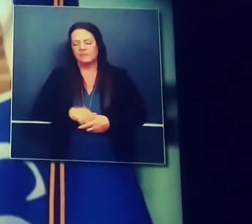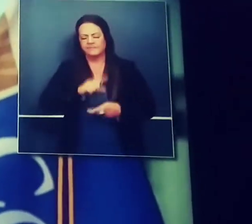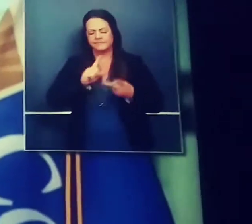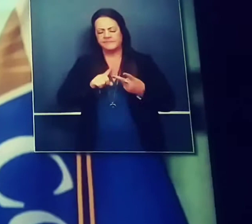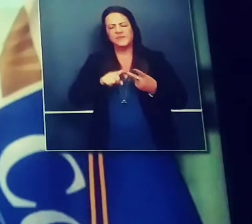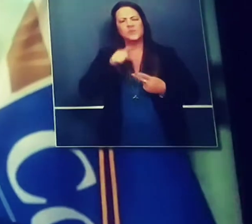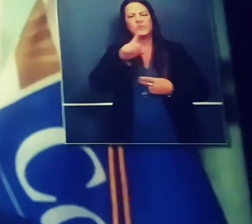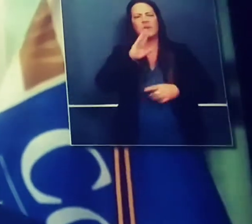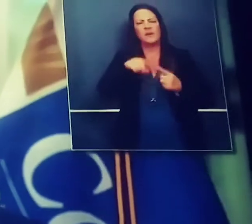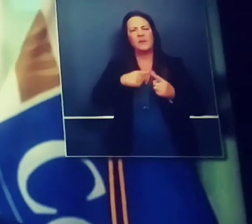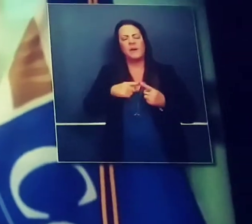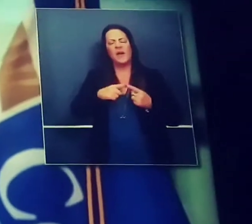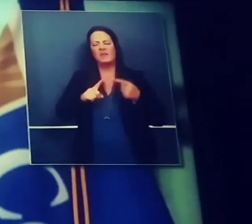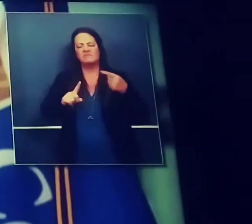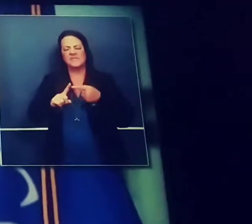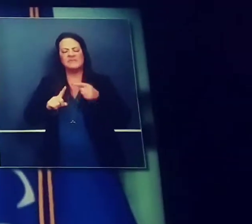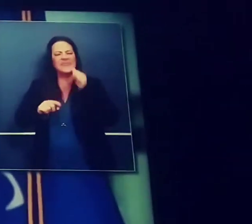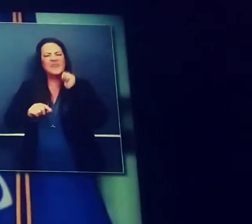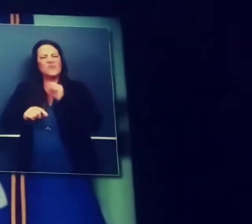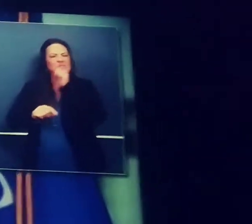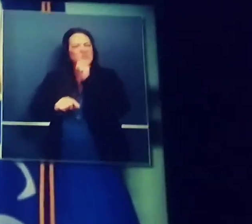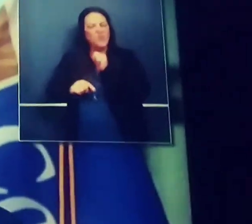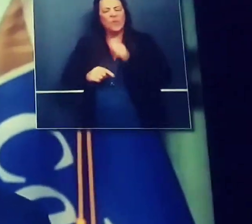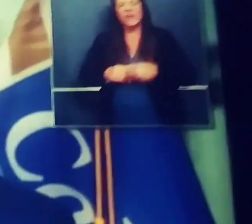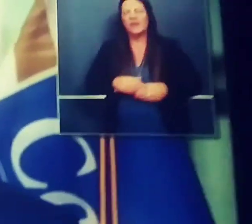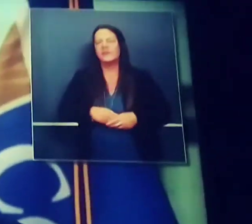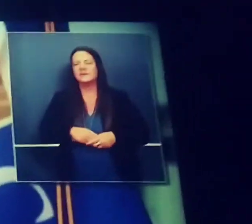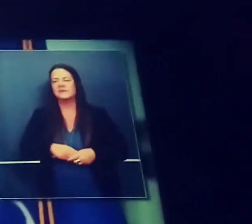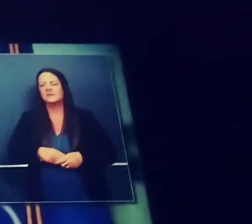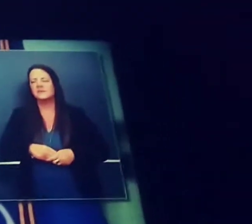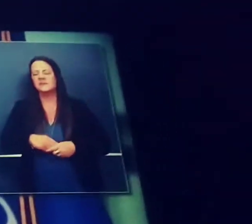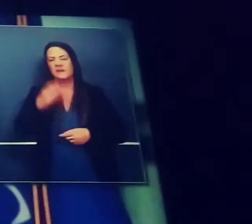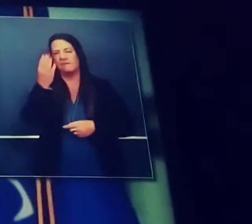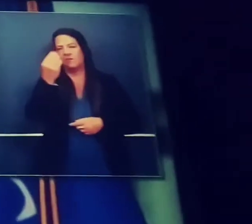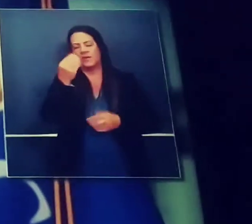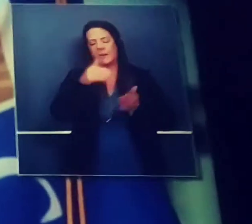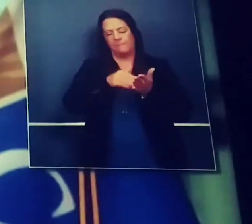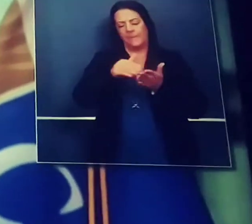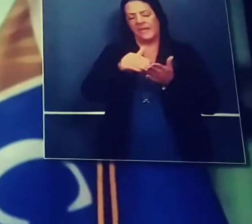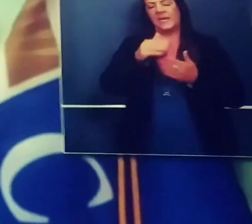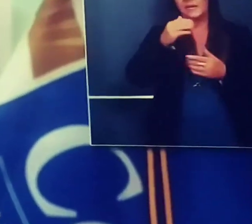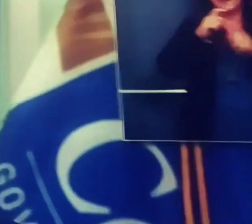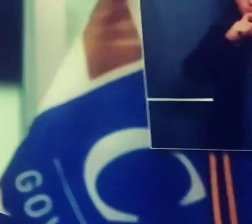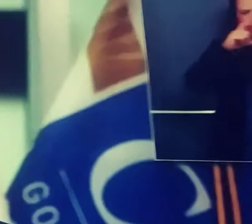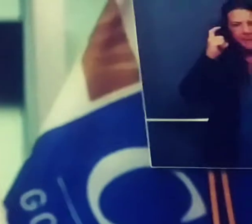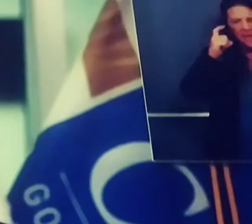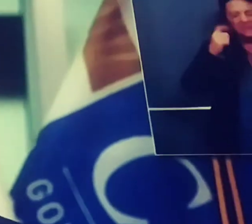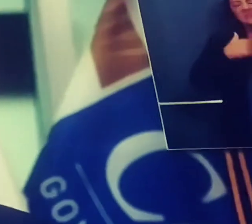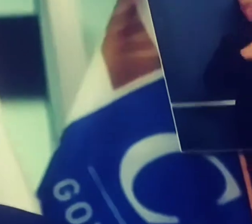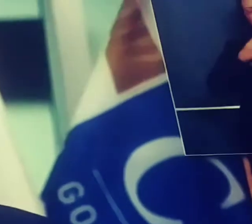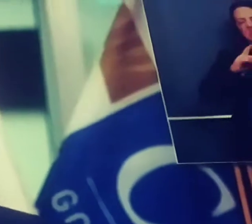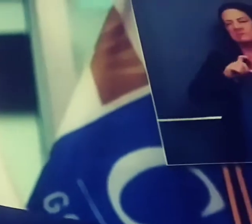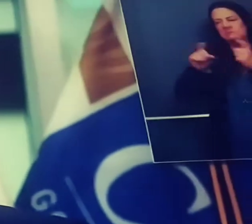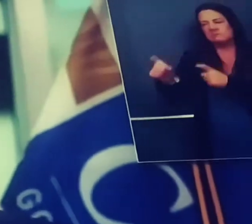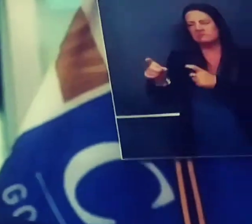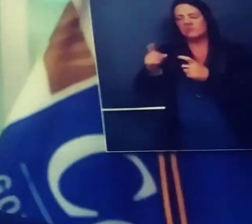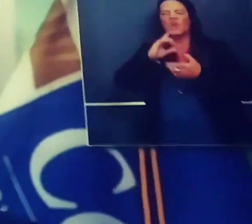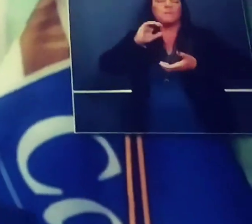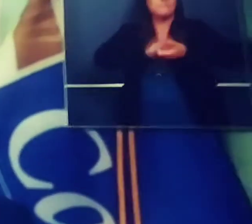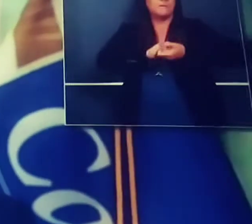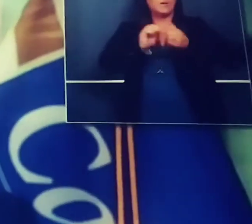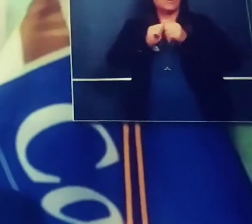Arizona, you may have heard me a moment ago say... It looks like Ben Reilly. ...in partnership with FEMA, we've sent